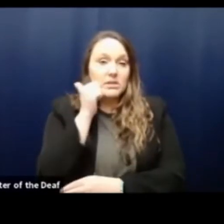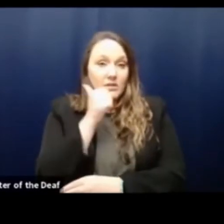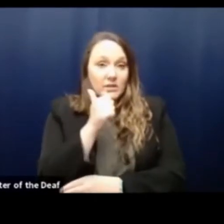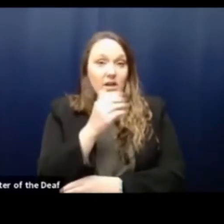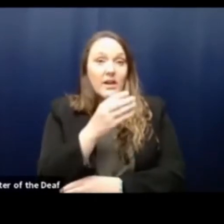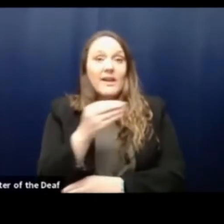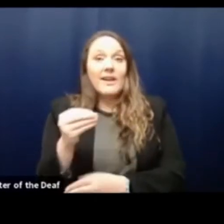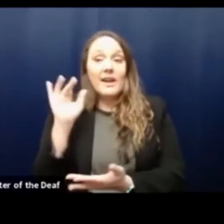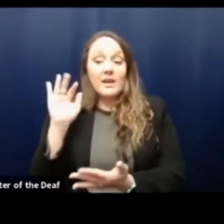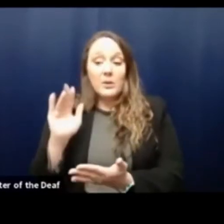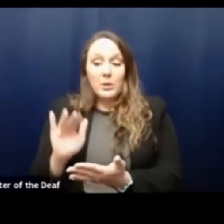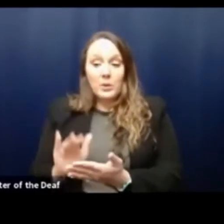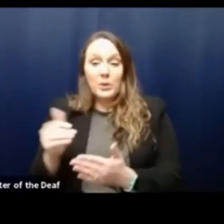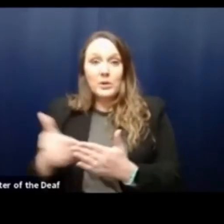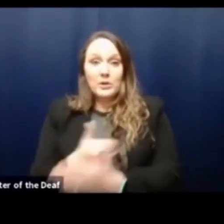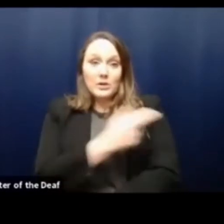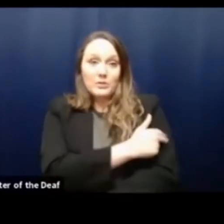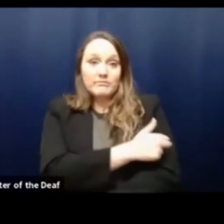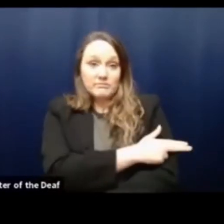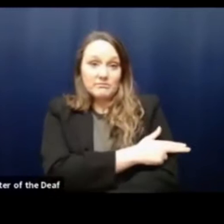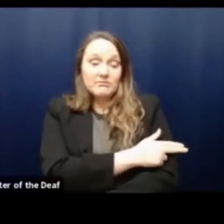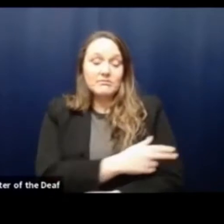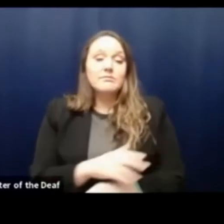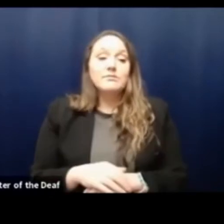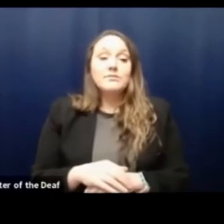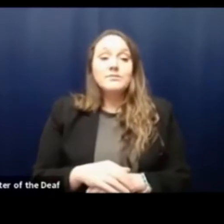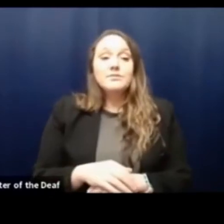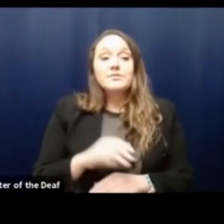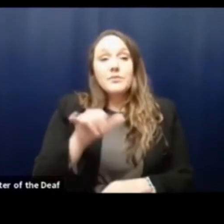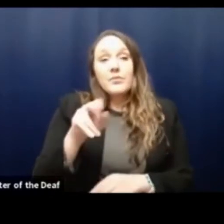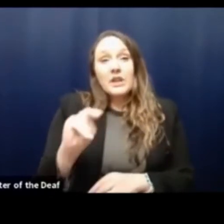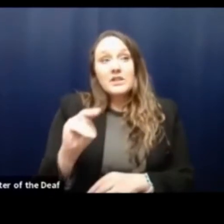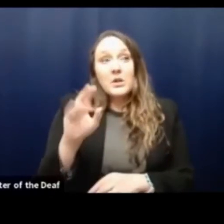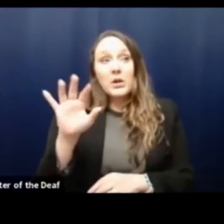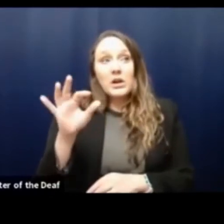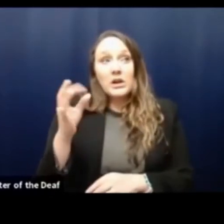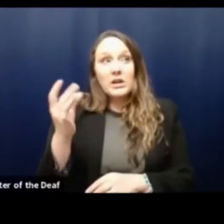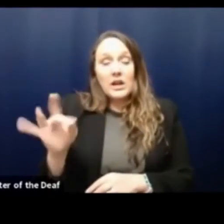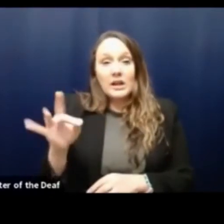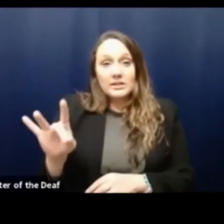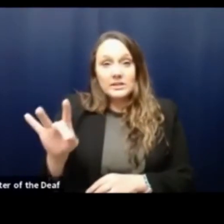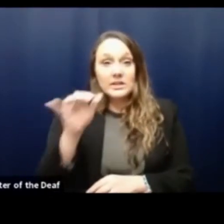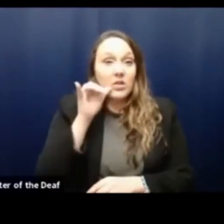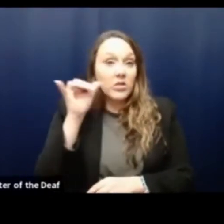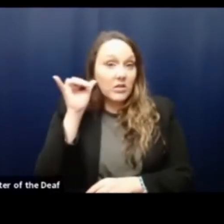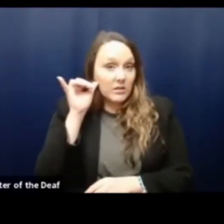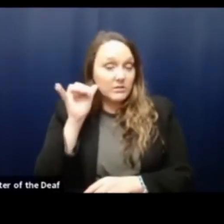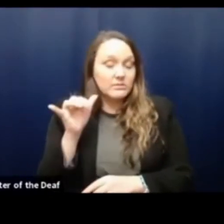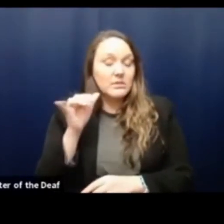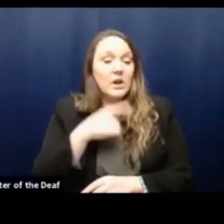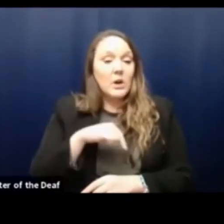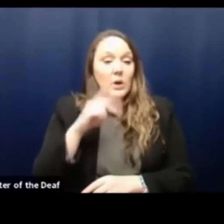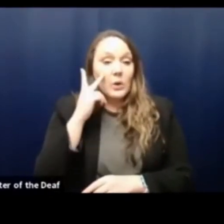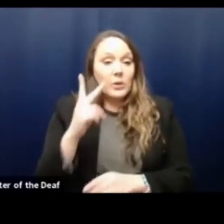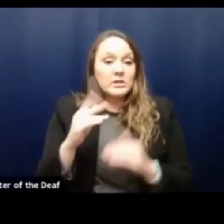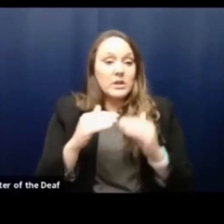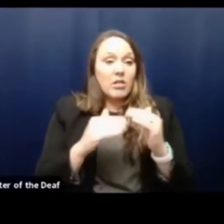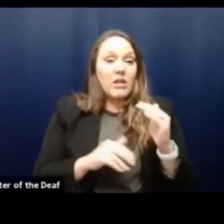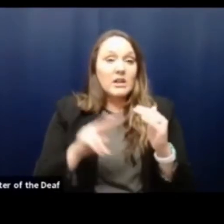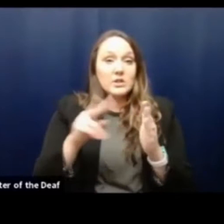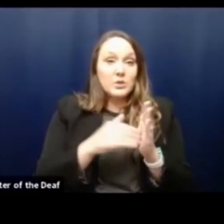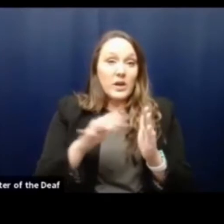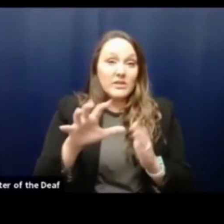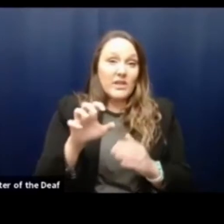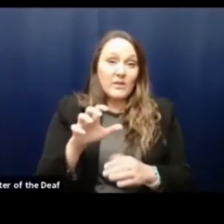of new hospitalizations. On January 18th or yesterday, we saw less than 2500 new cases